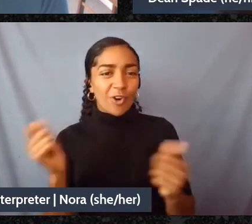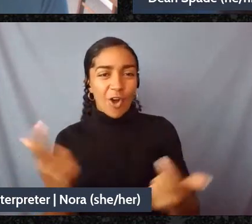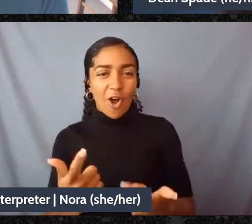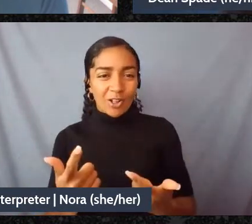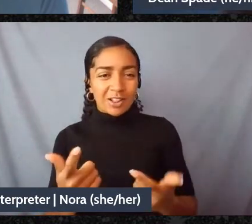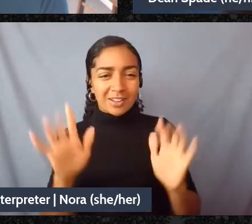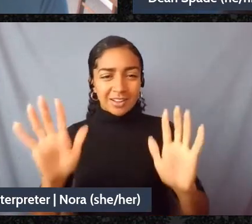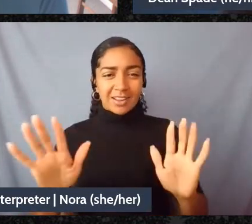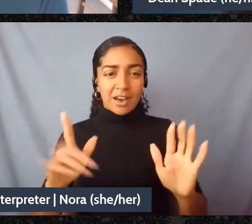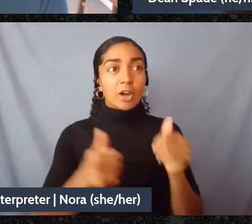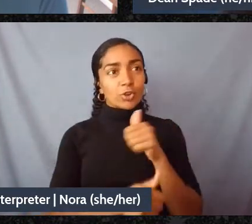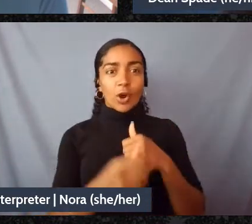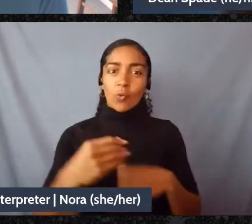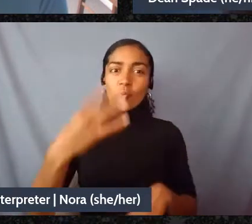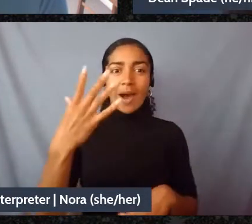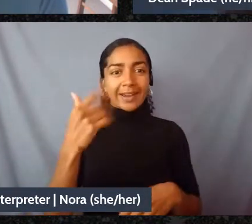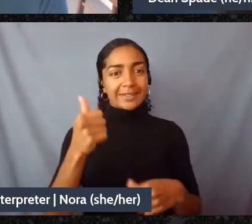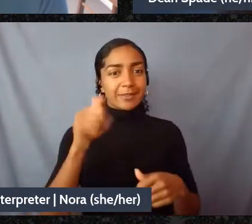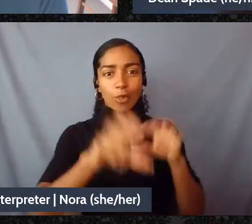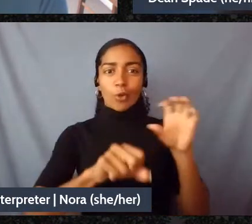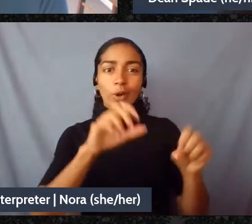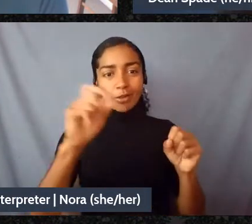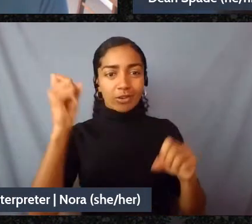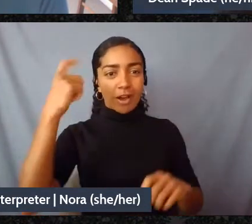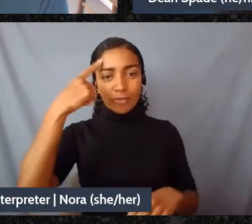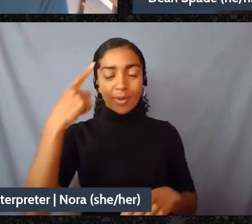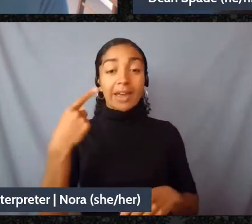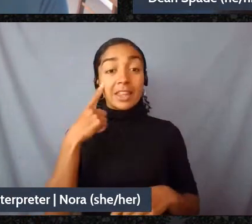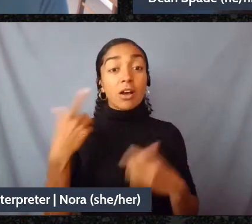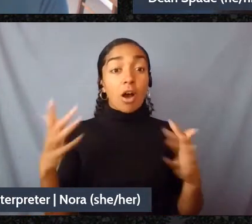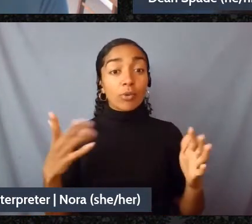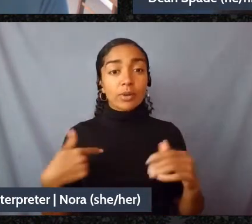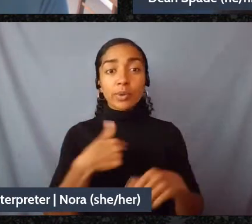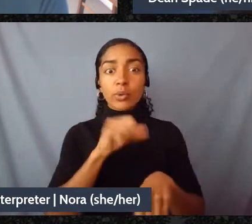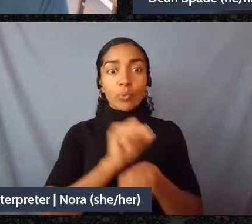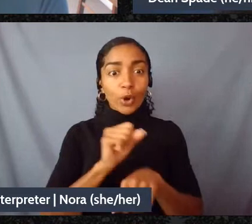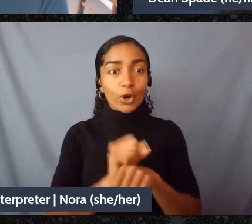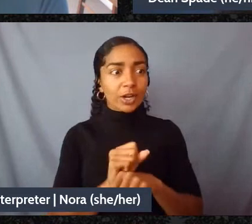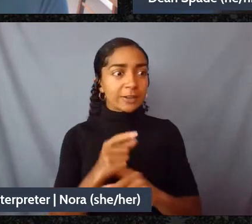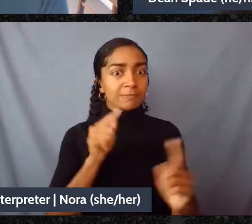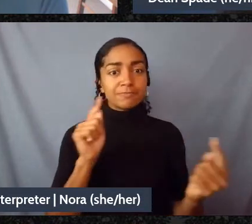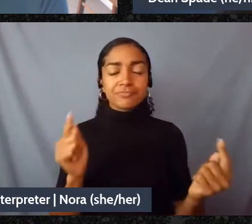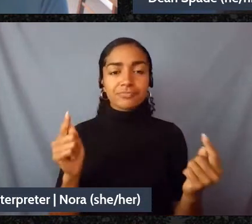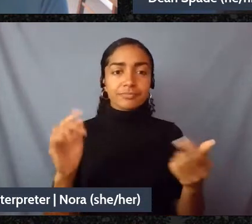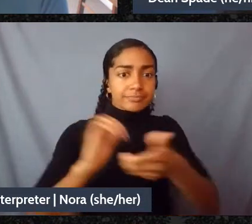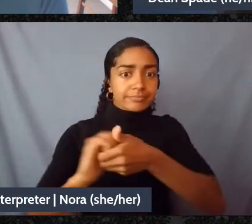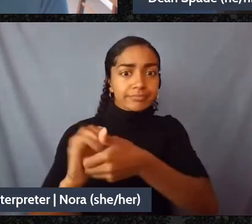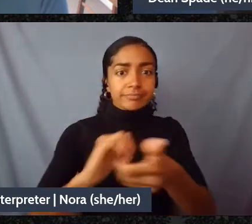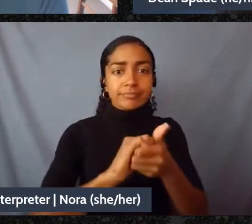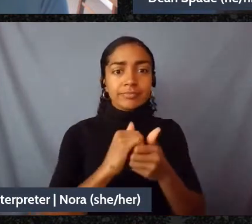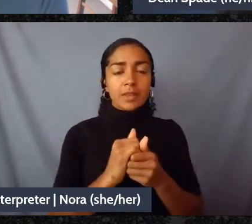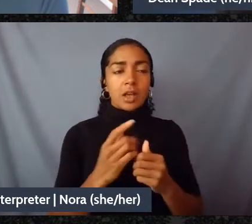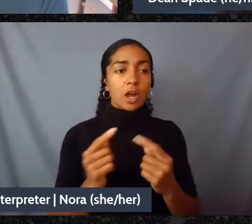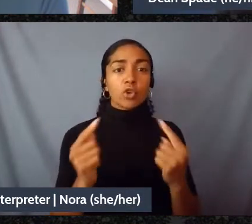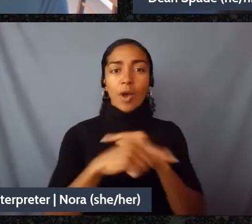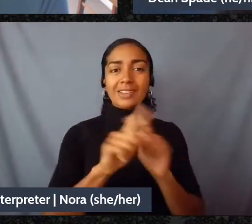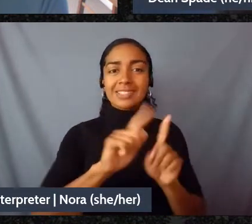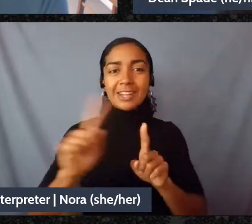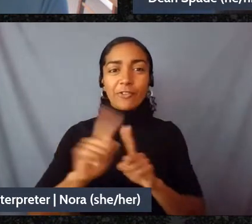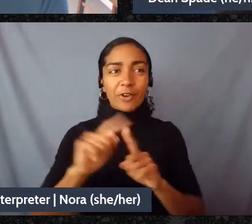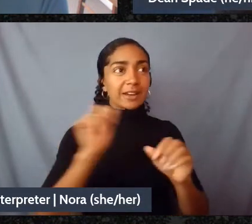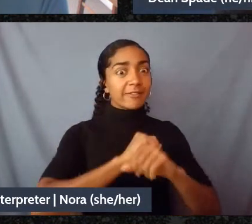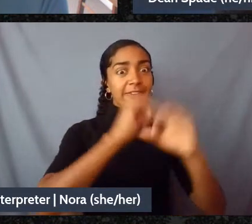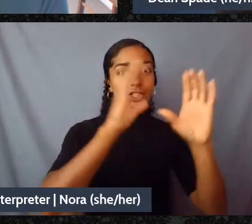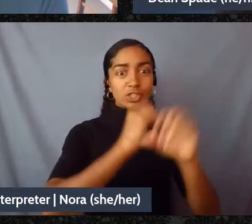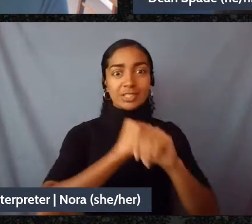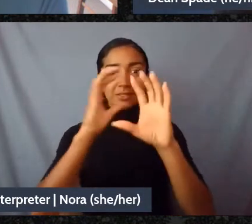I think we already work coalitionally across different visions about this and that that's part of why I wanted to have this conversation I don't think we need to